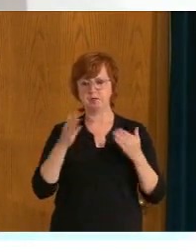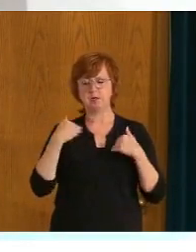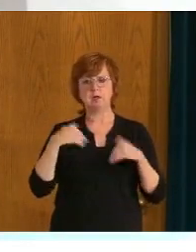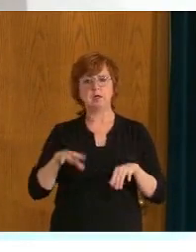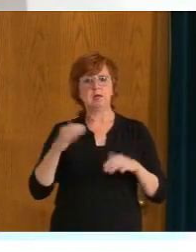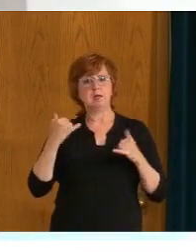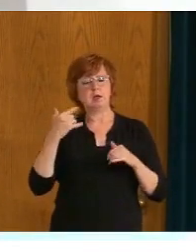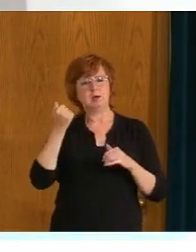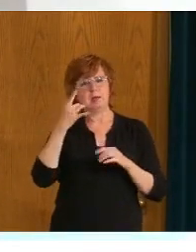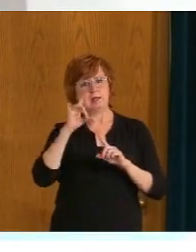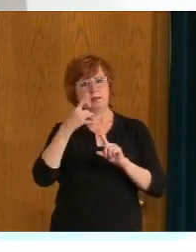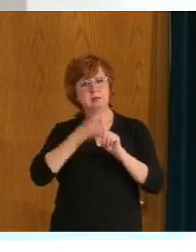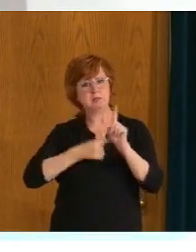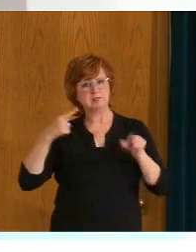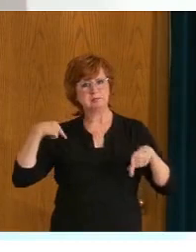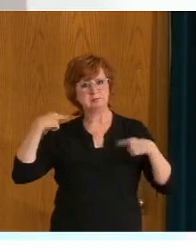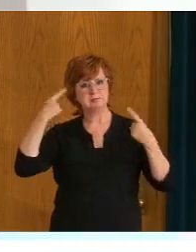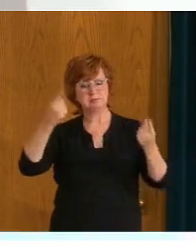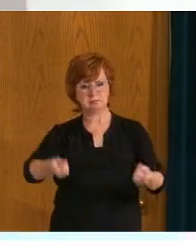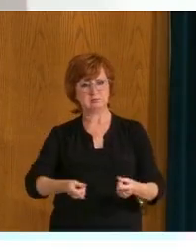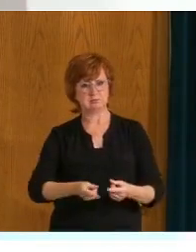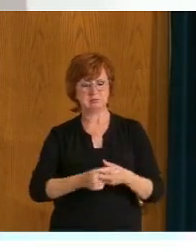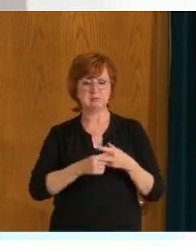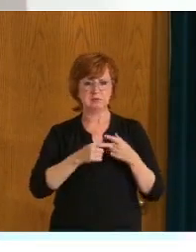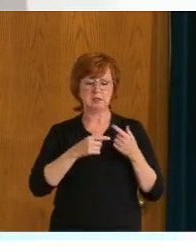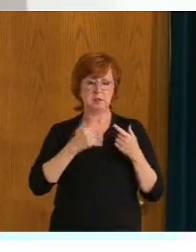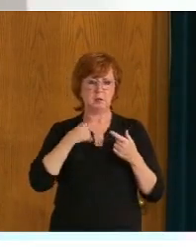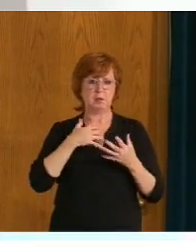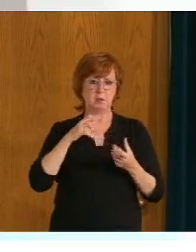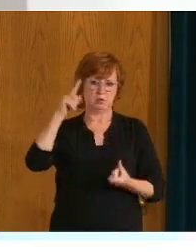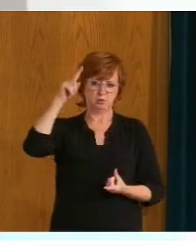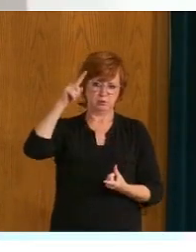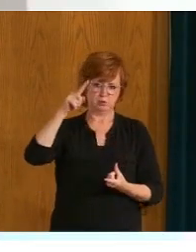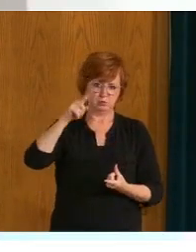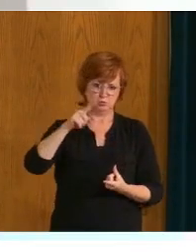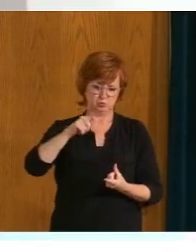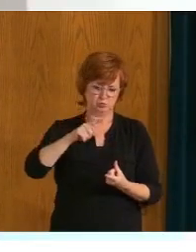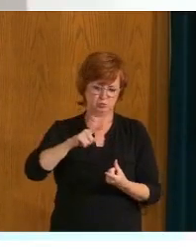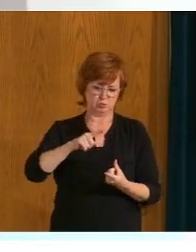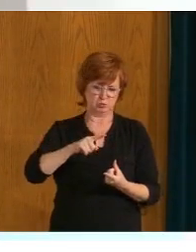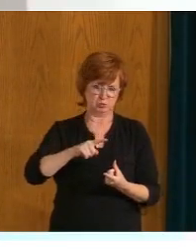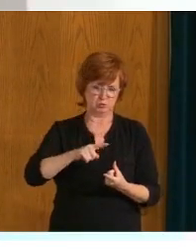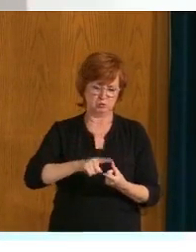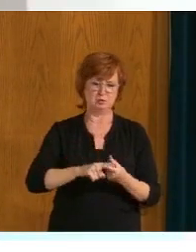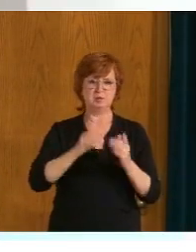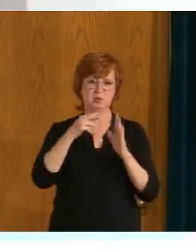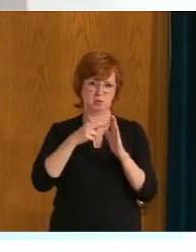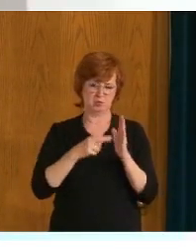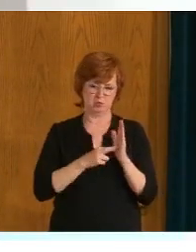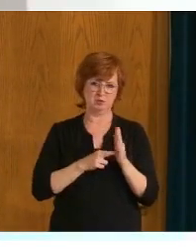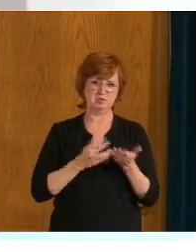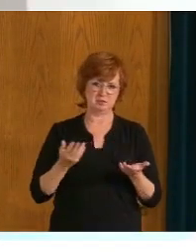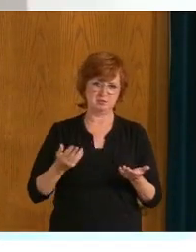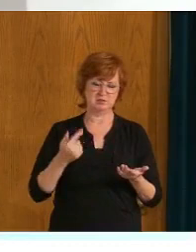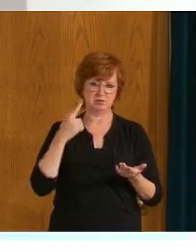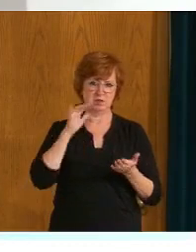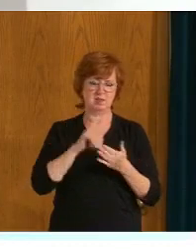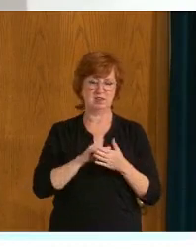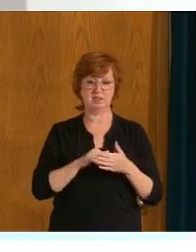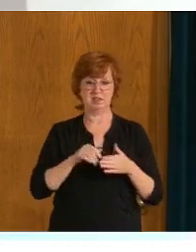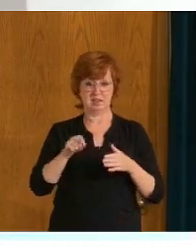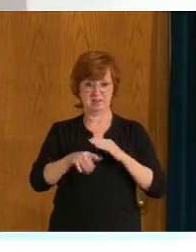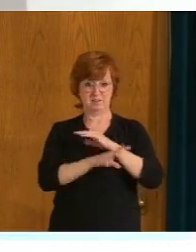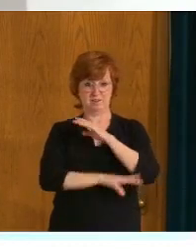were especially around COVID. So obviously, you know, unfortunately, we may see a resurgence of other respiratory illnesses as well in the fall